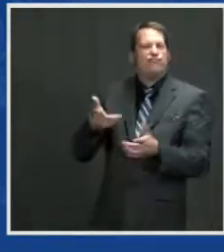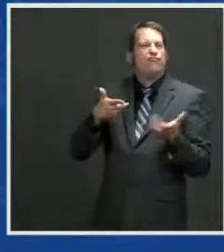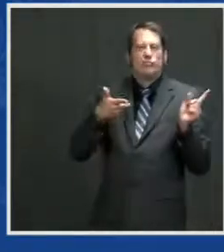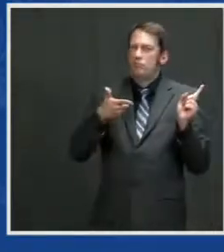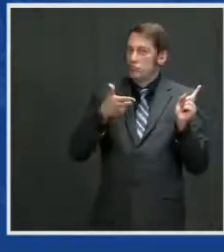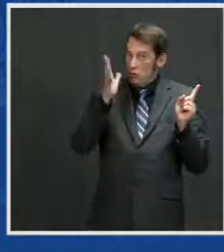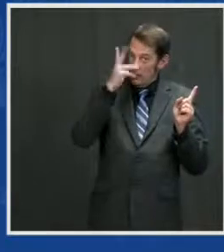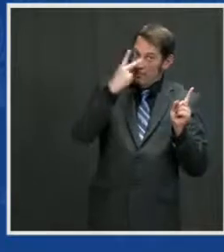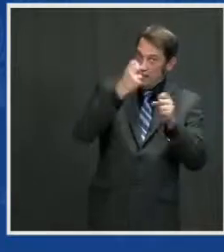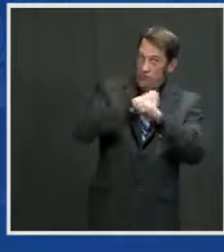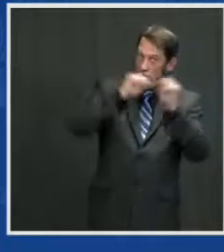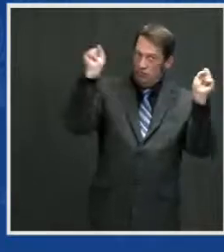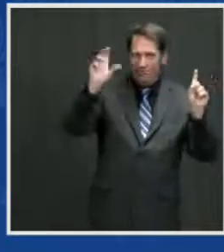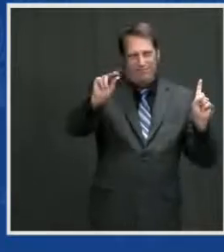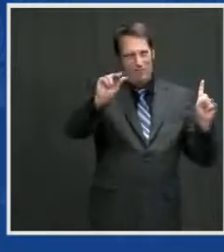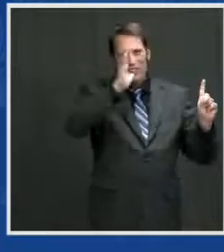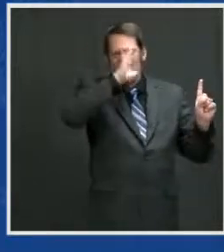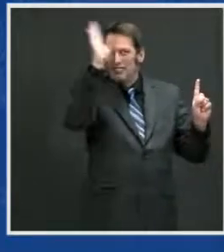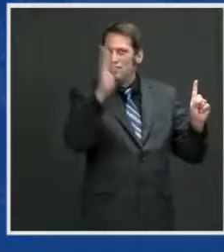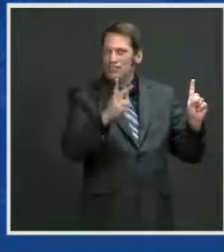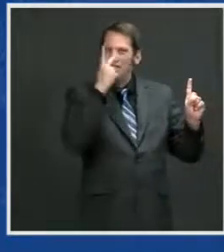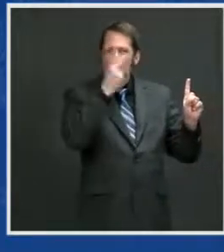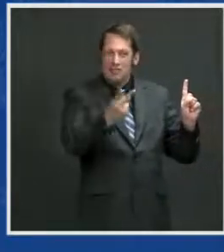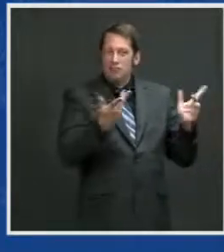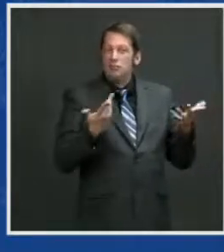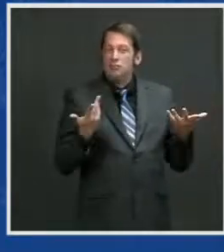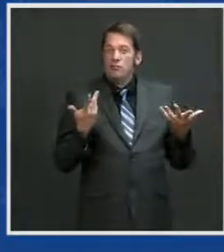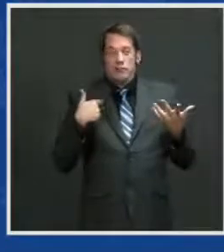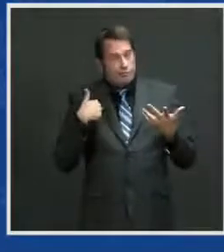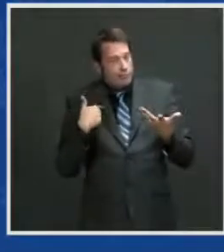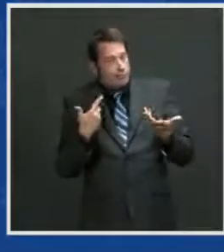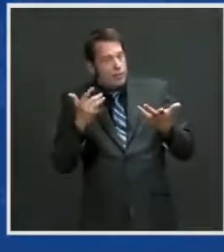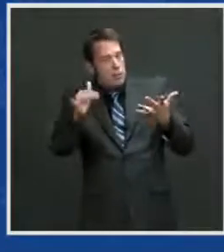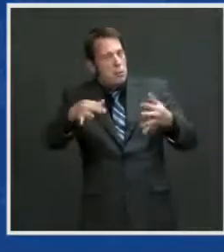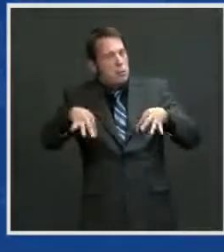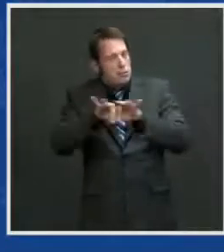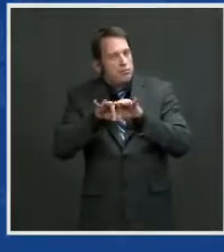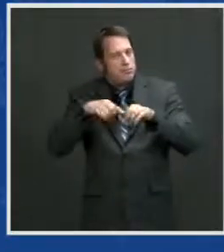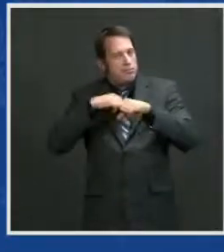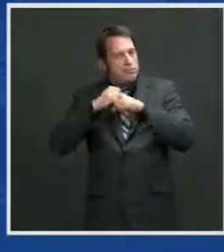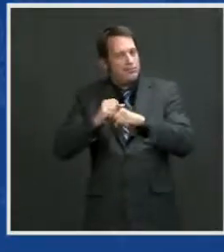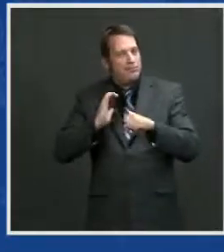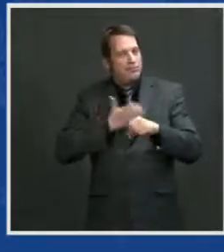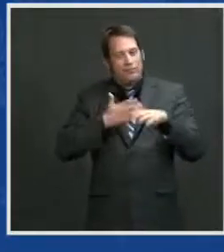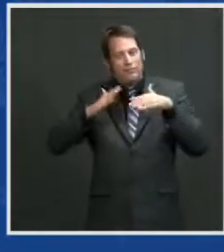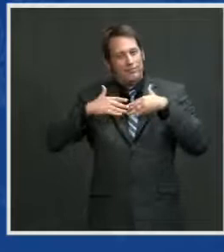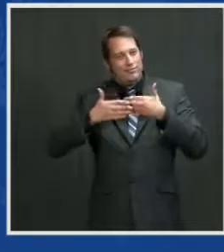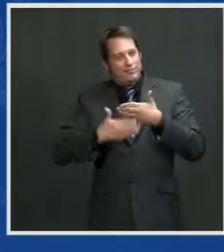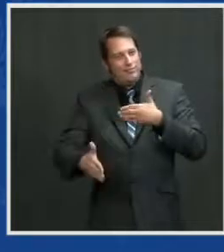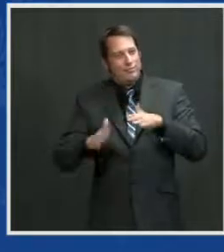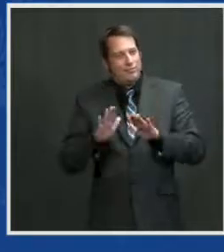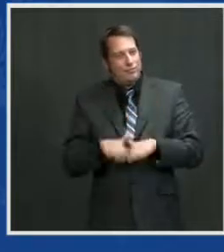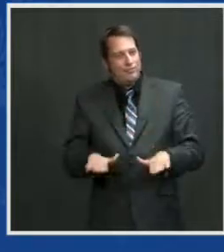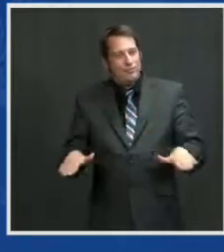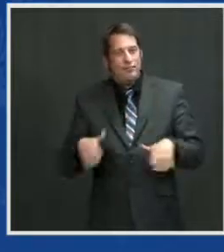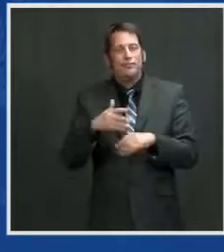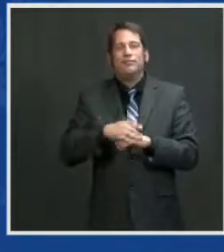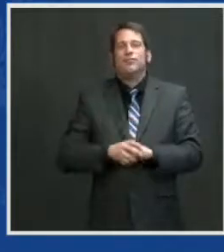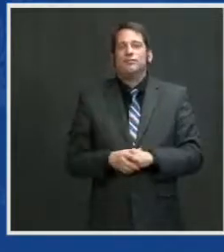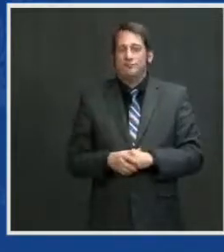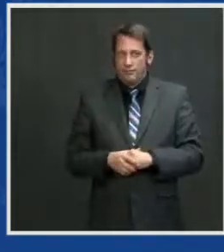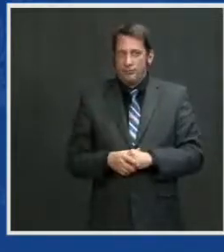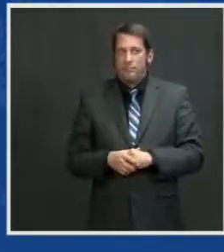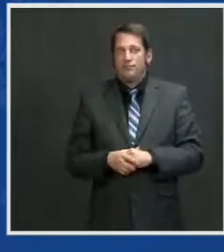And here's what else I know beyond a doubt. There's not a single thing, nothing, nothing beyond